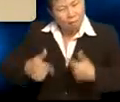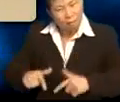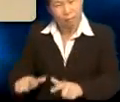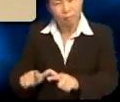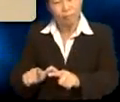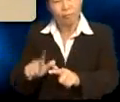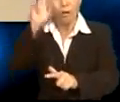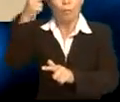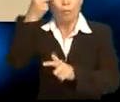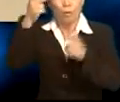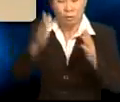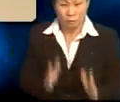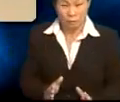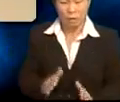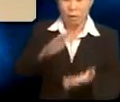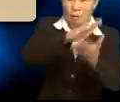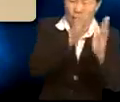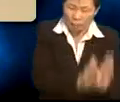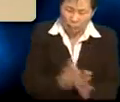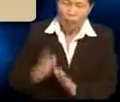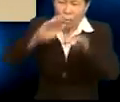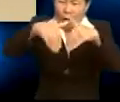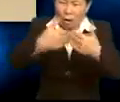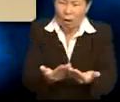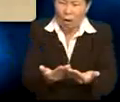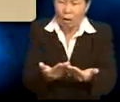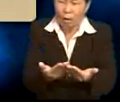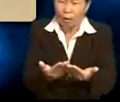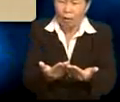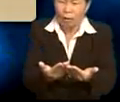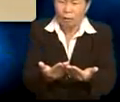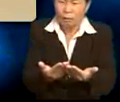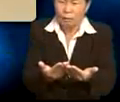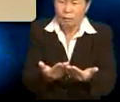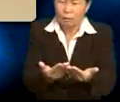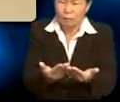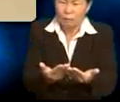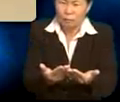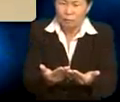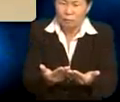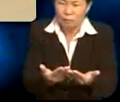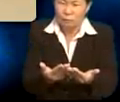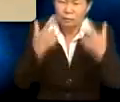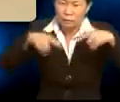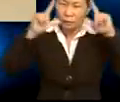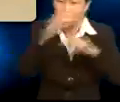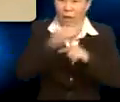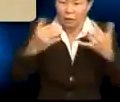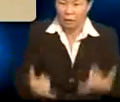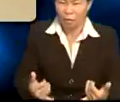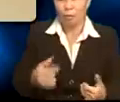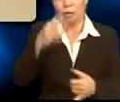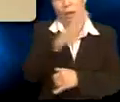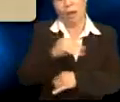Let the politicians plan how we may live with dignity. Now and